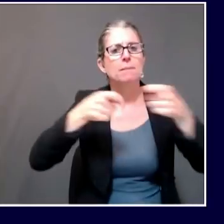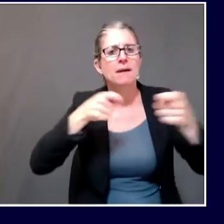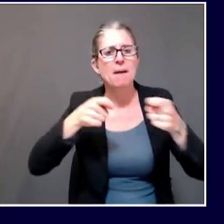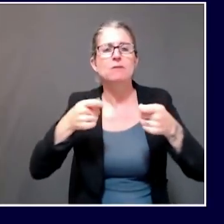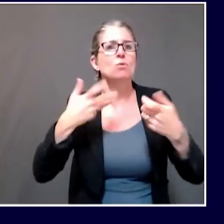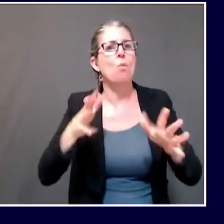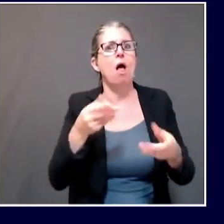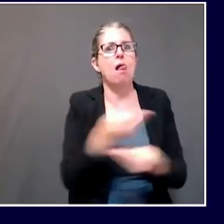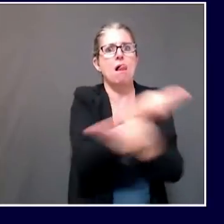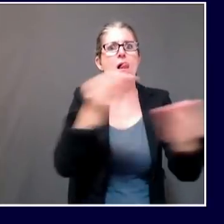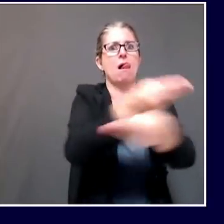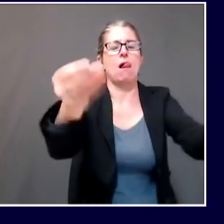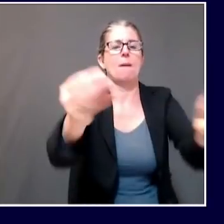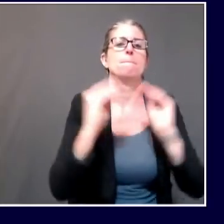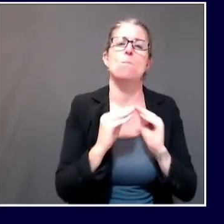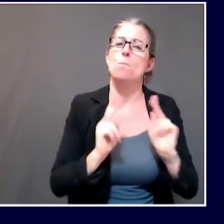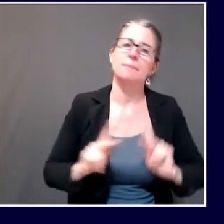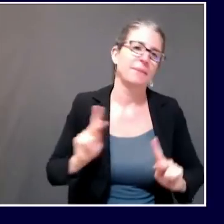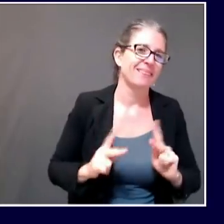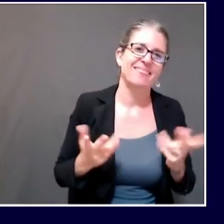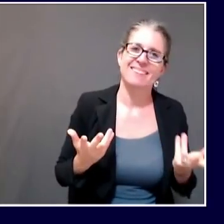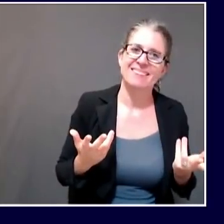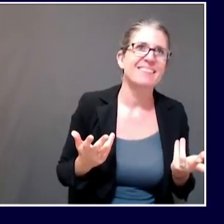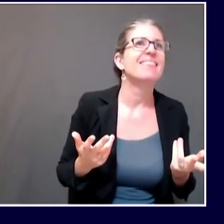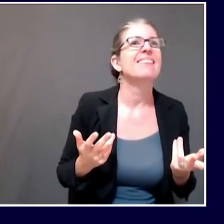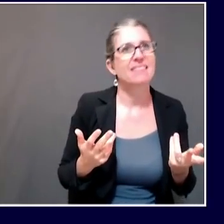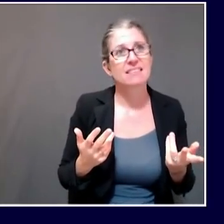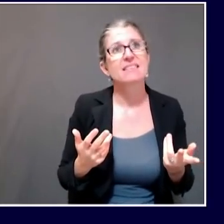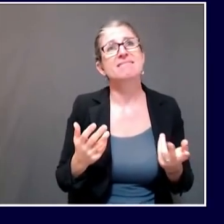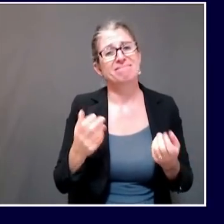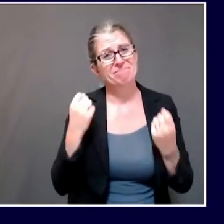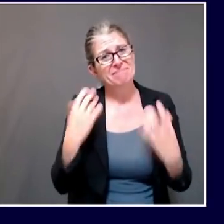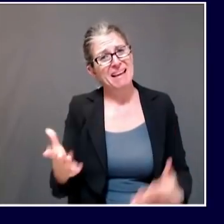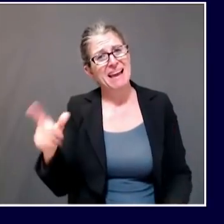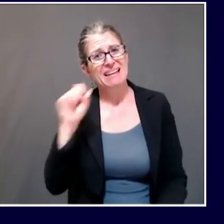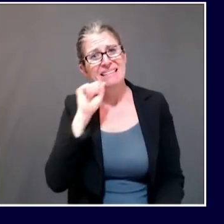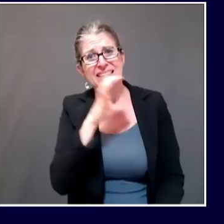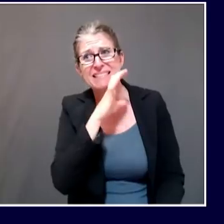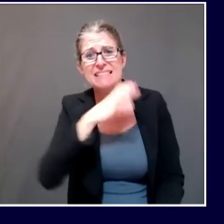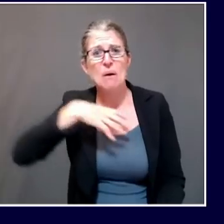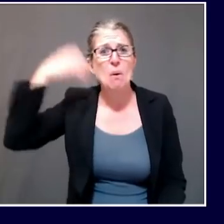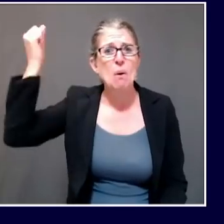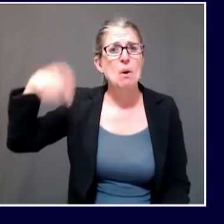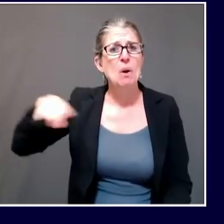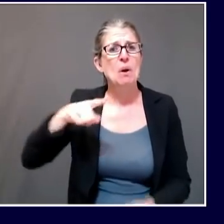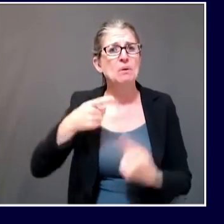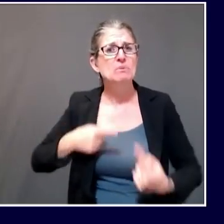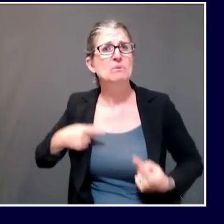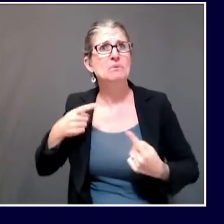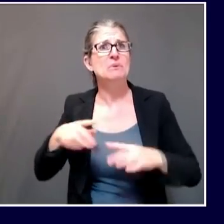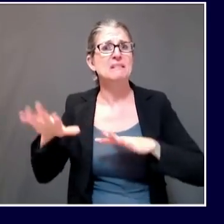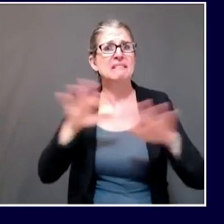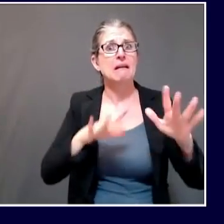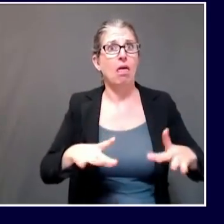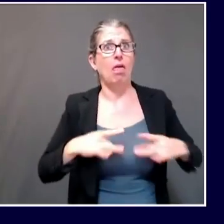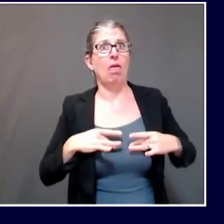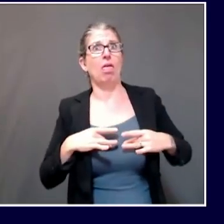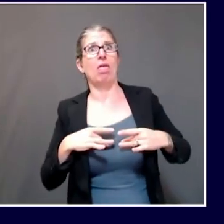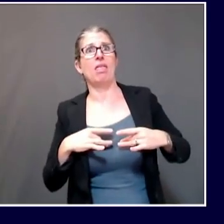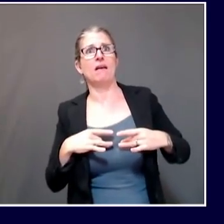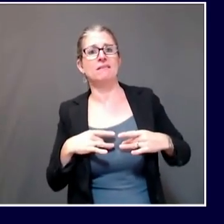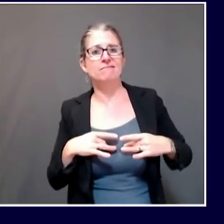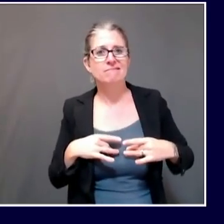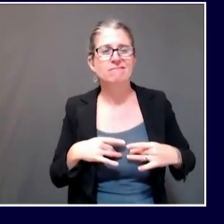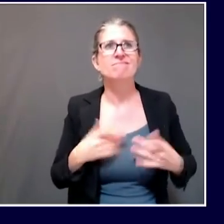immunocompromised or elderly, so we don't introduce the virus into their households and potentially have further